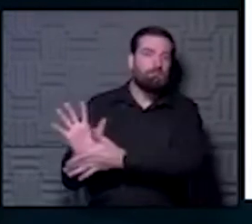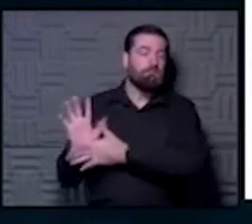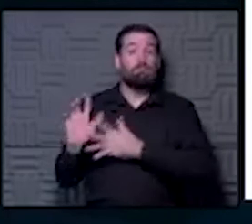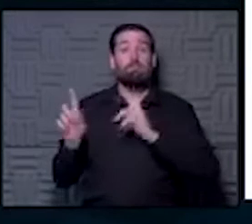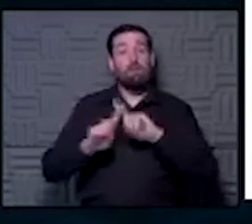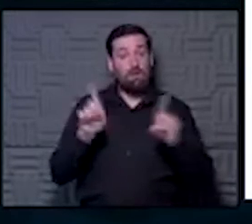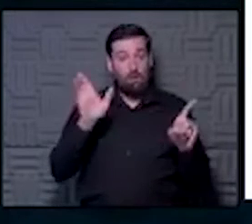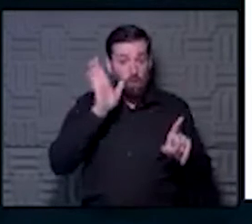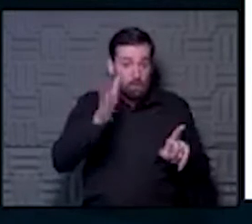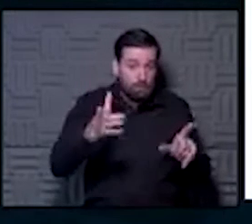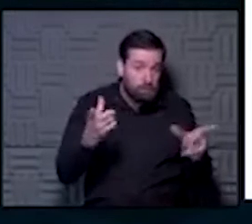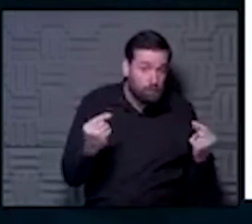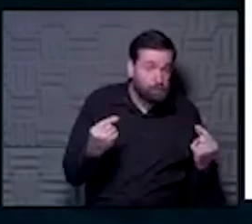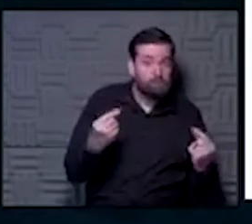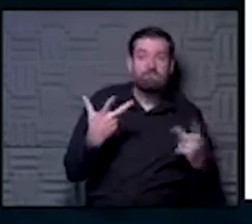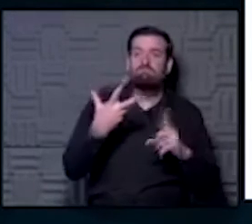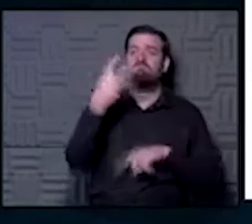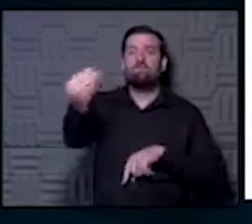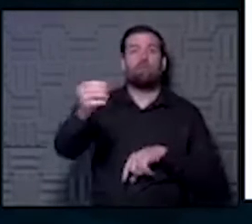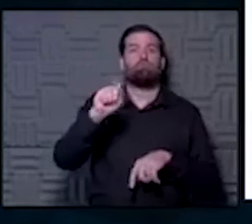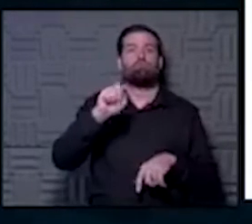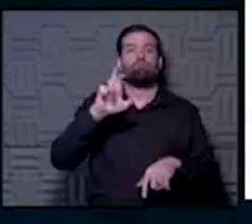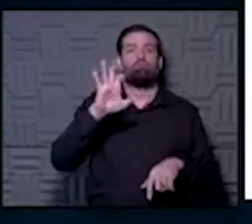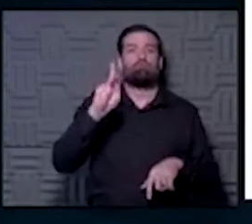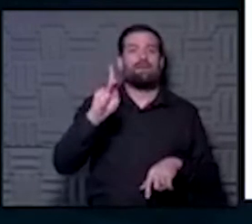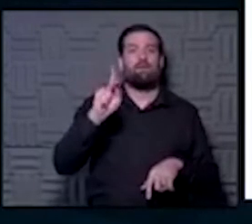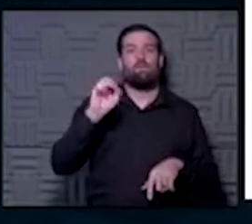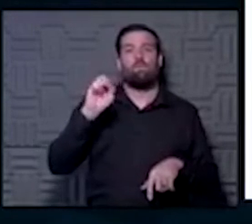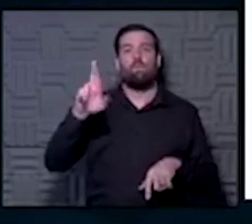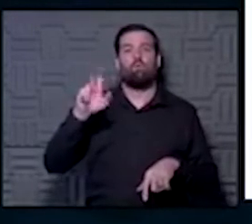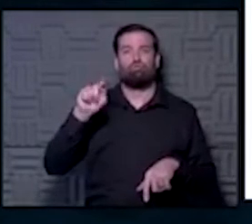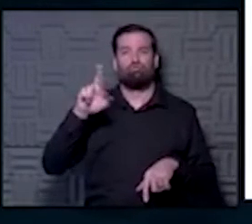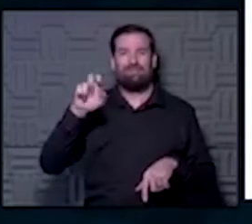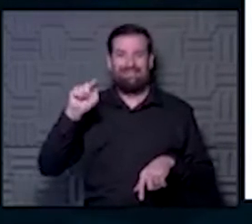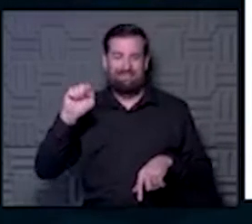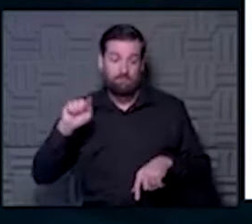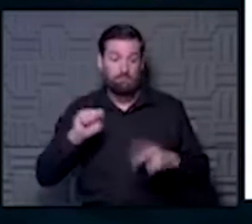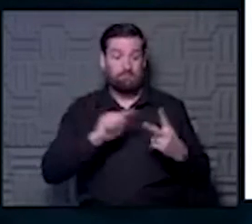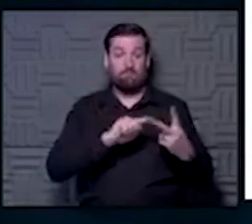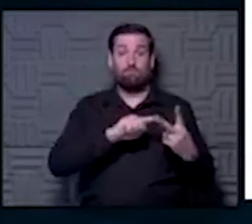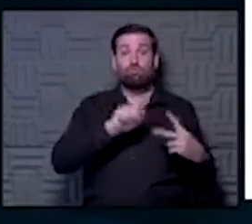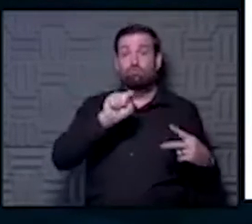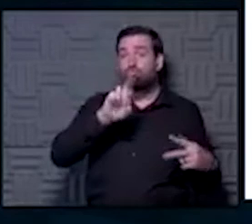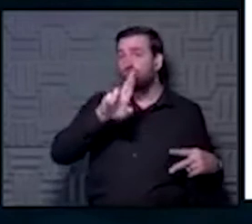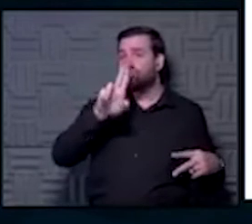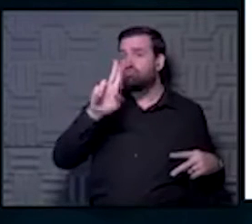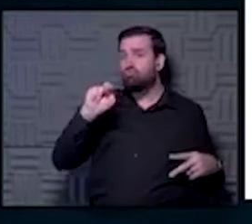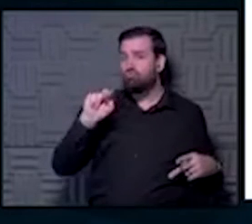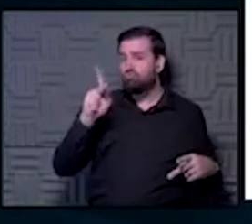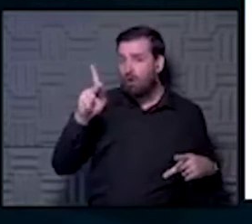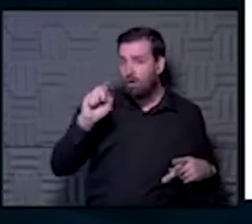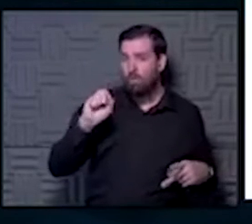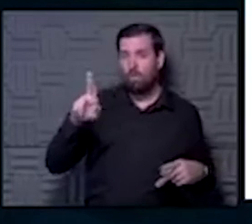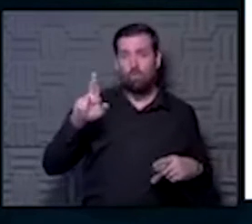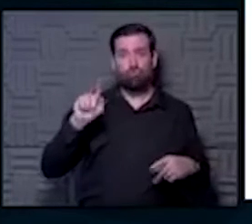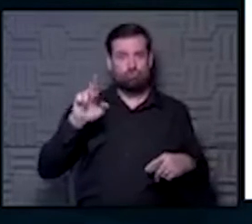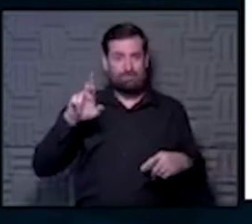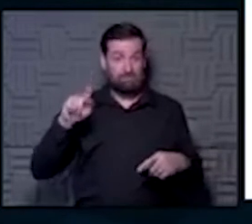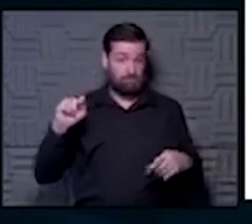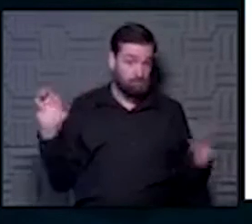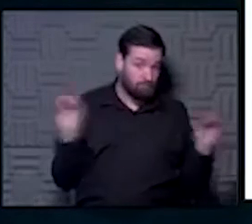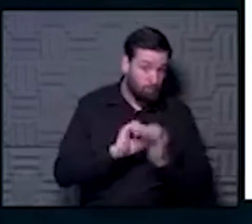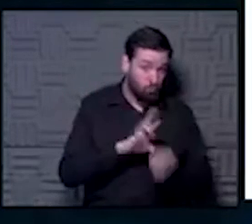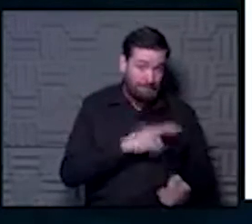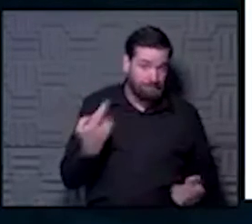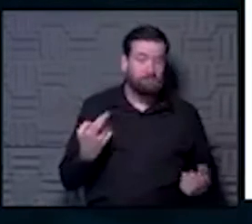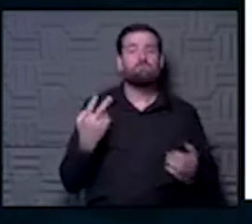going to do something like going out trick or treating or to a trunk or treat event that has more risk associated with it, we definitely urge people to